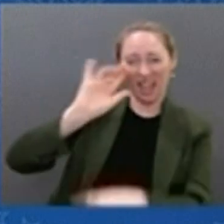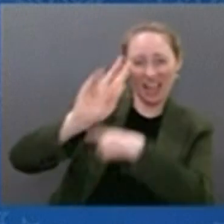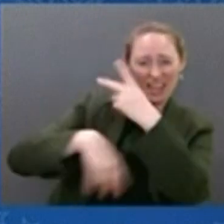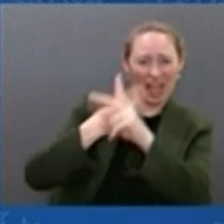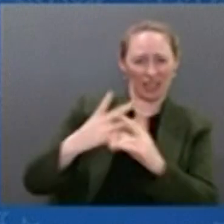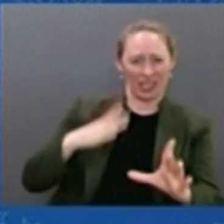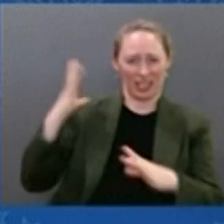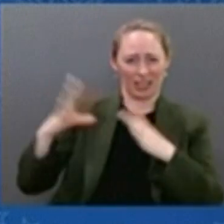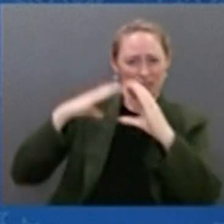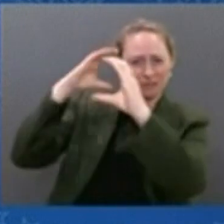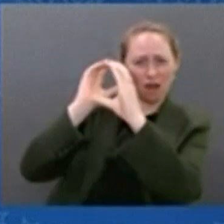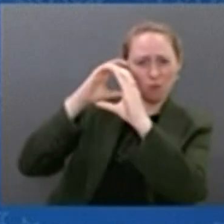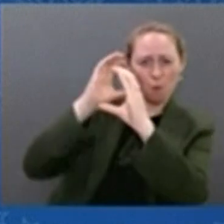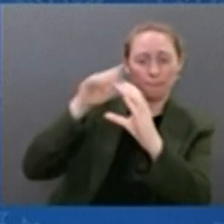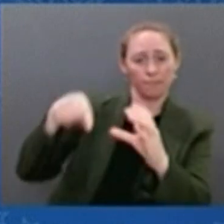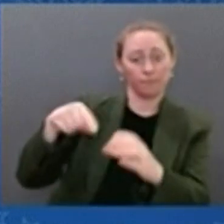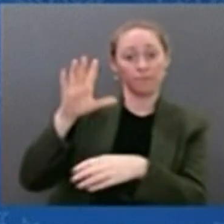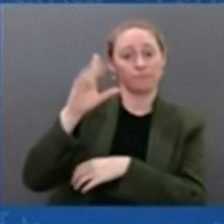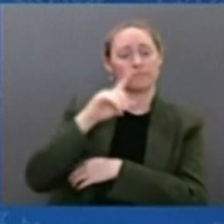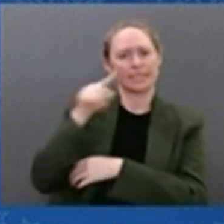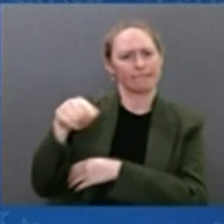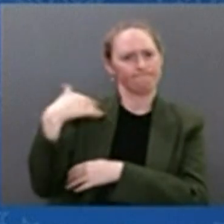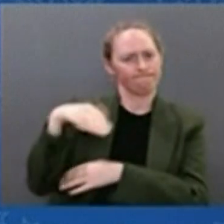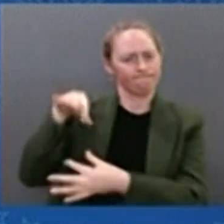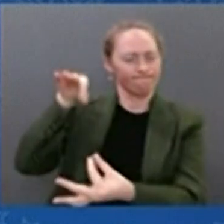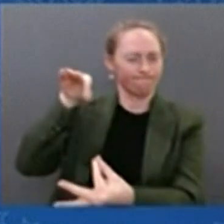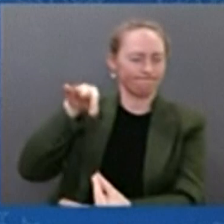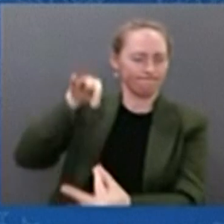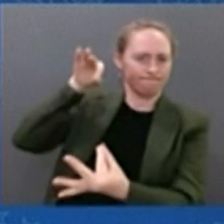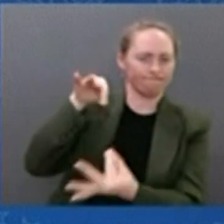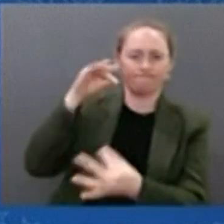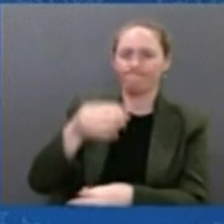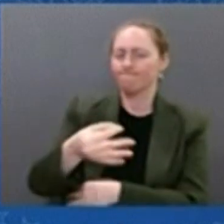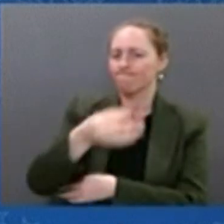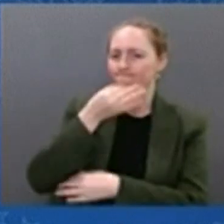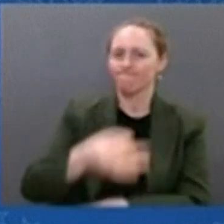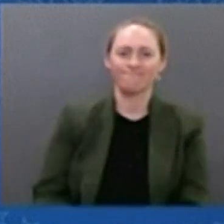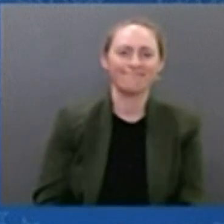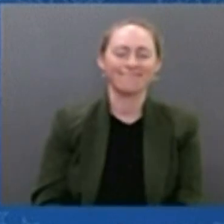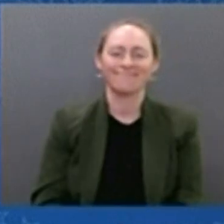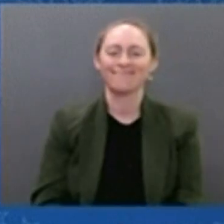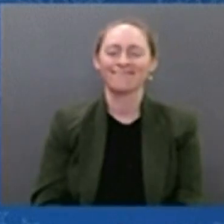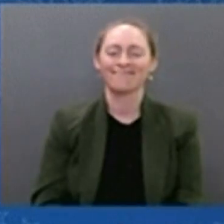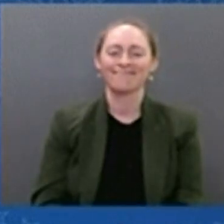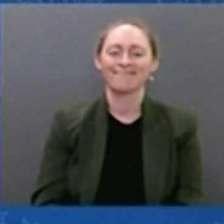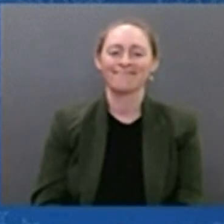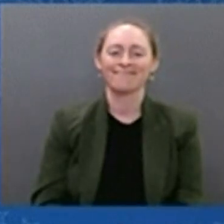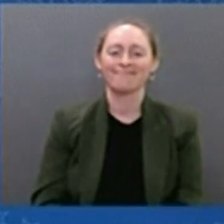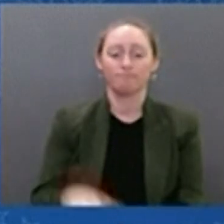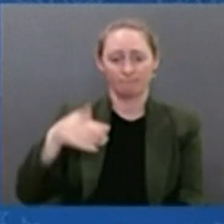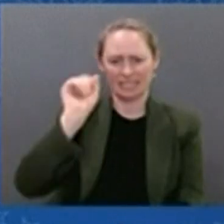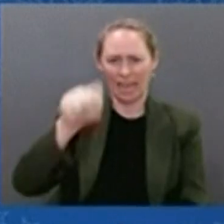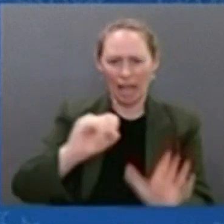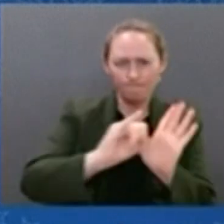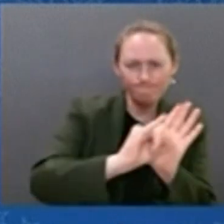whether or not planets, because of the chemical composition that we can determine with this